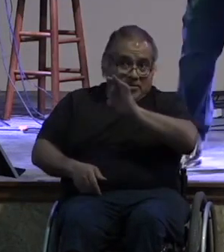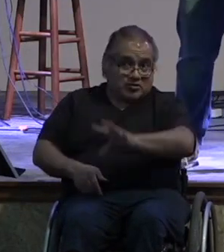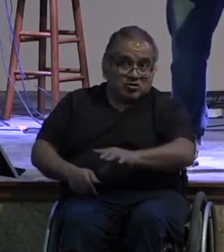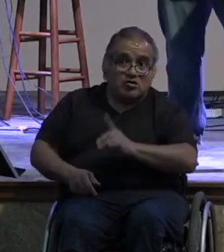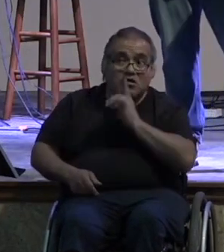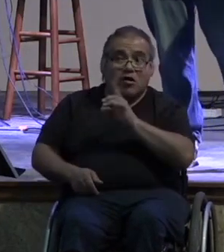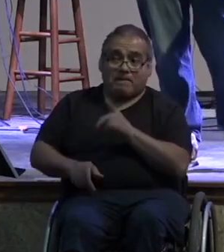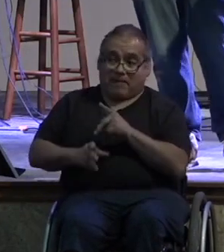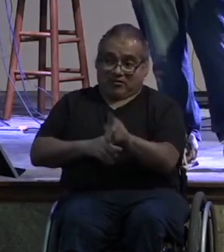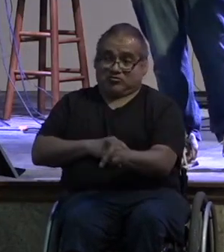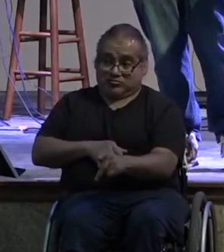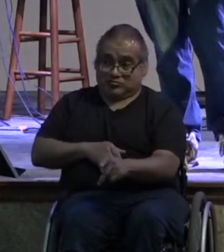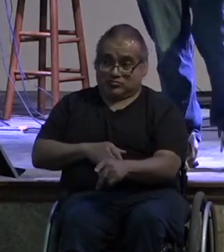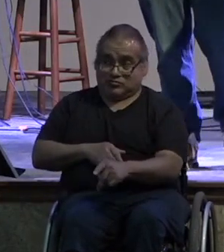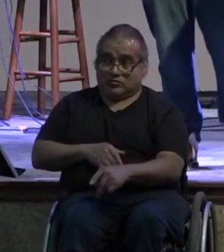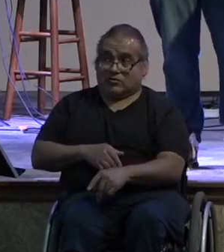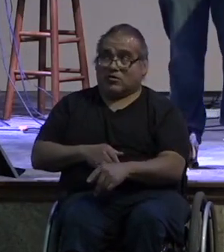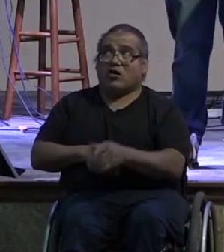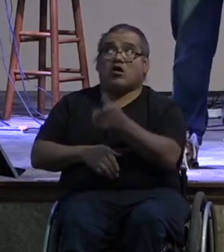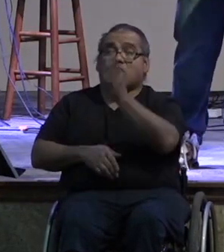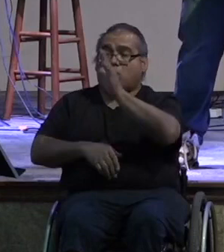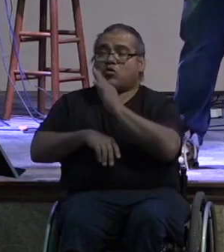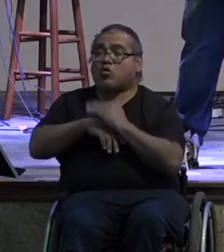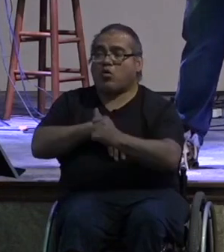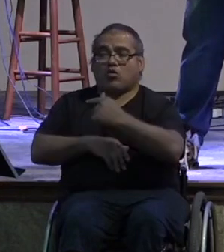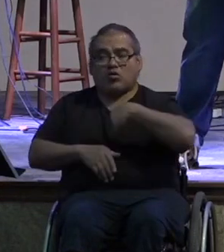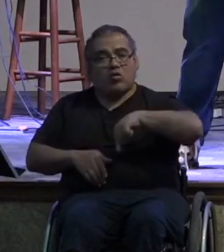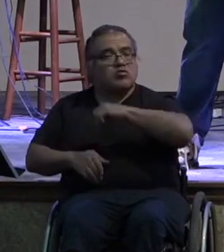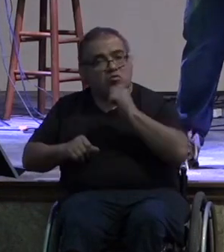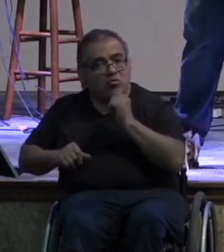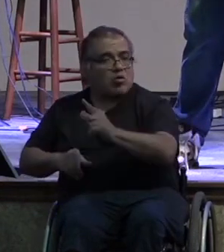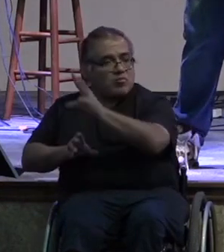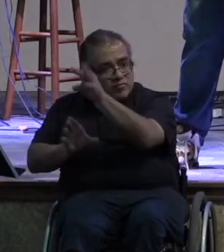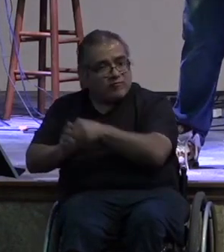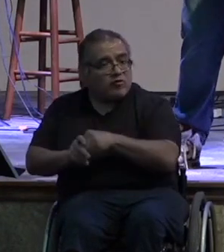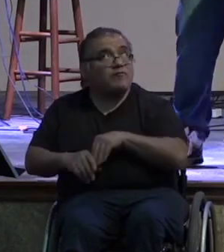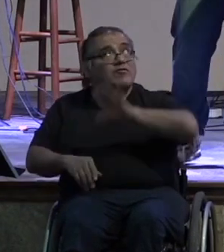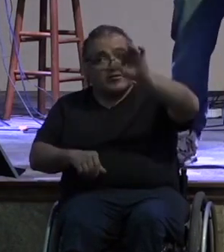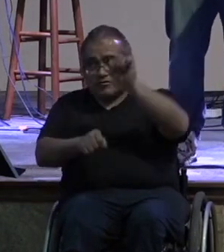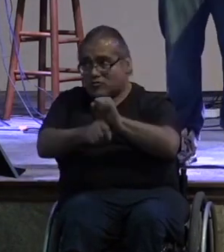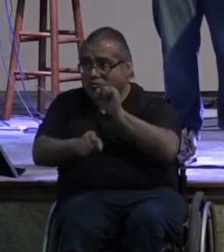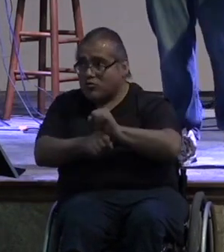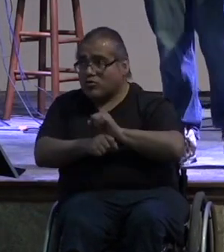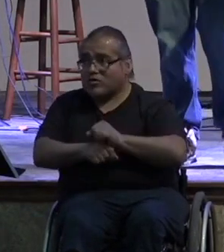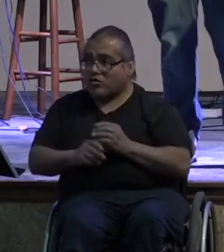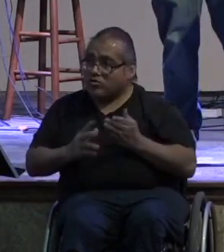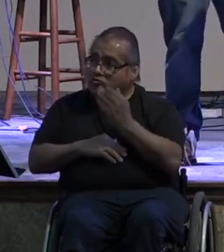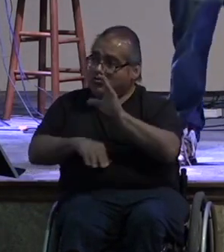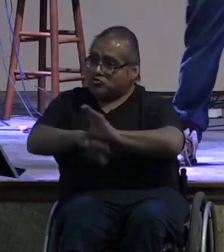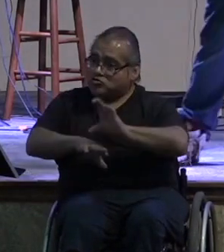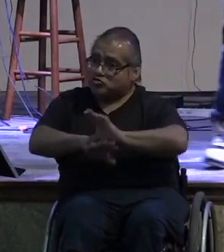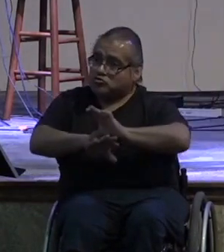it's not how it works god's called us each and equipped us each to be participatory in the work of the church right